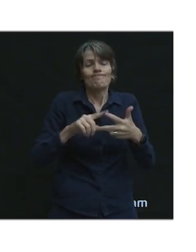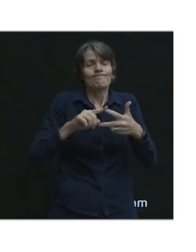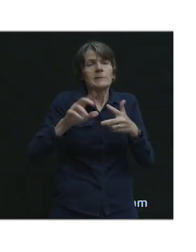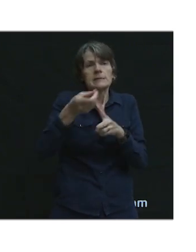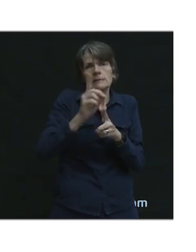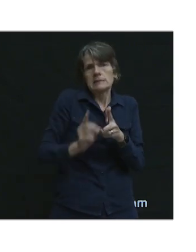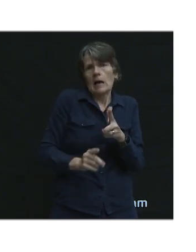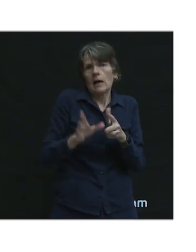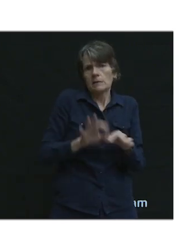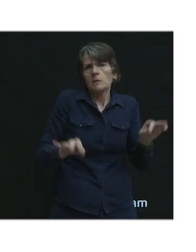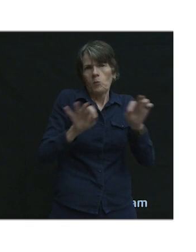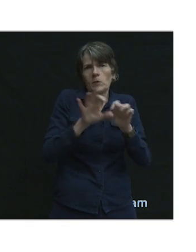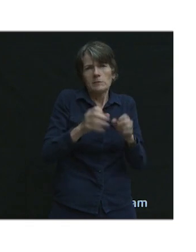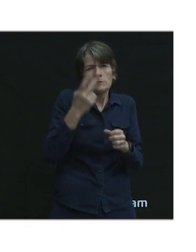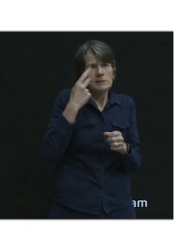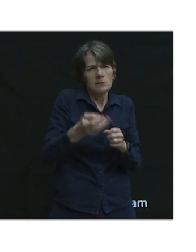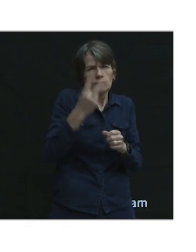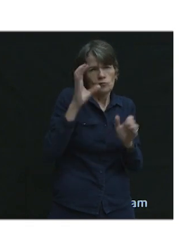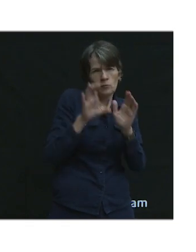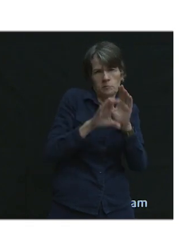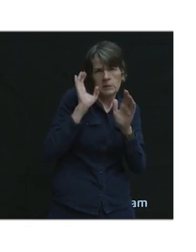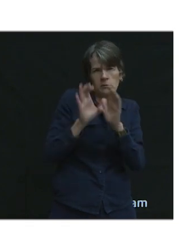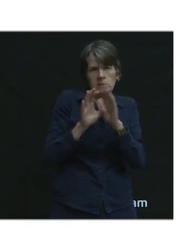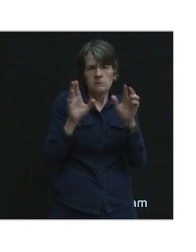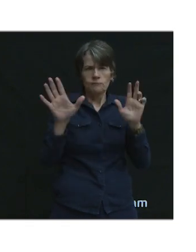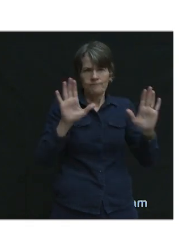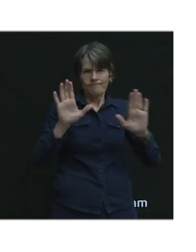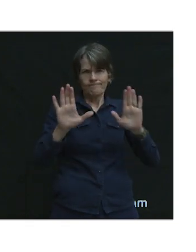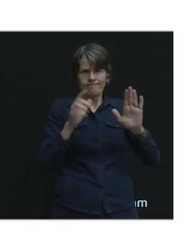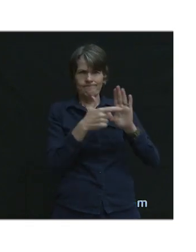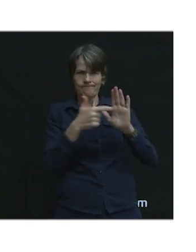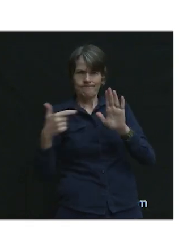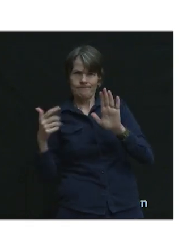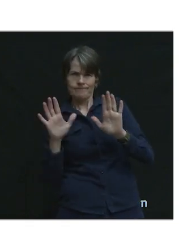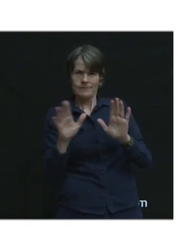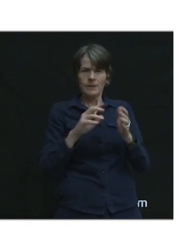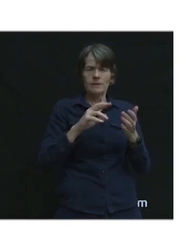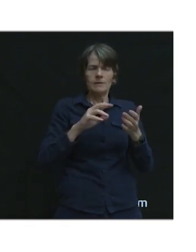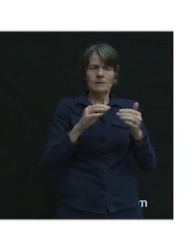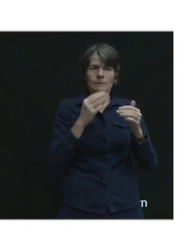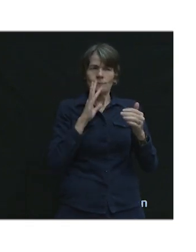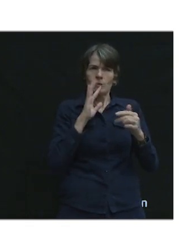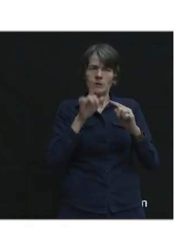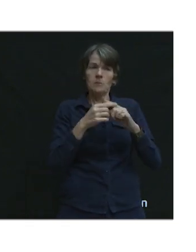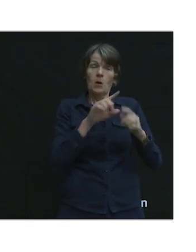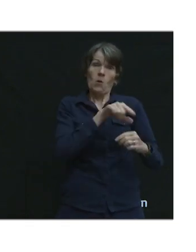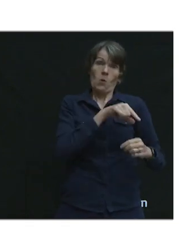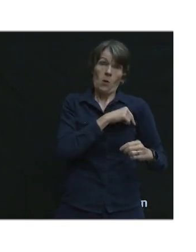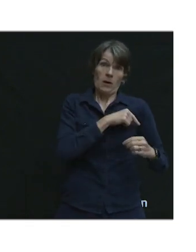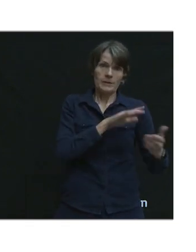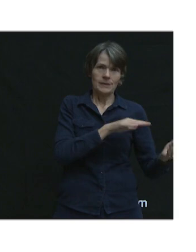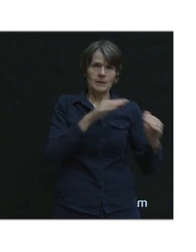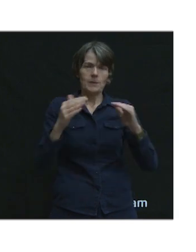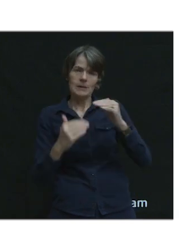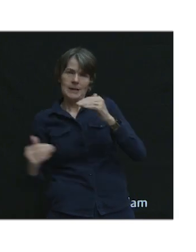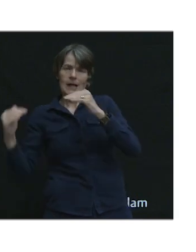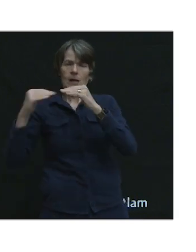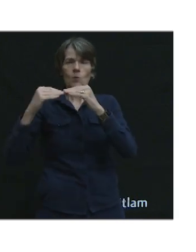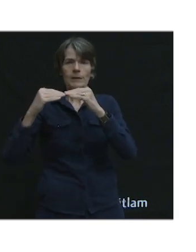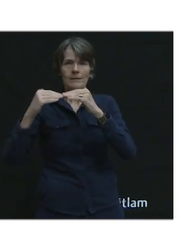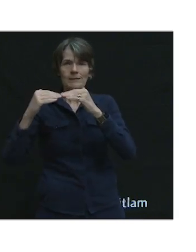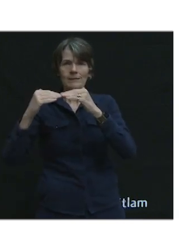two figures that I've put up here, sort of speaking to equality versus equity. The point I want you to take home